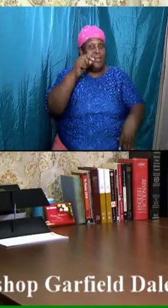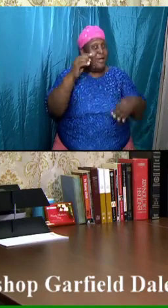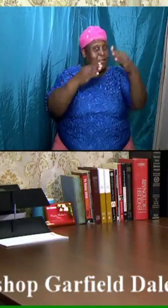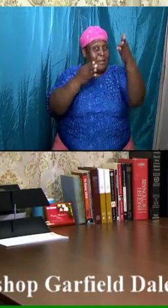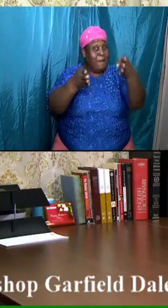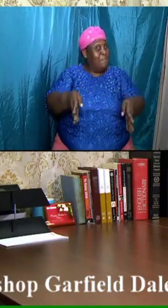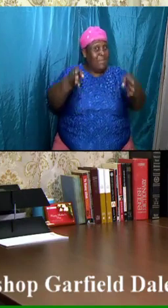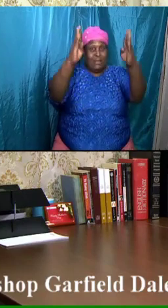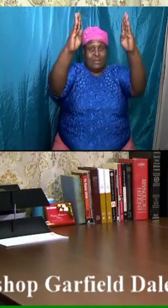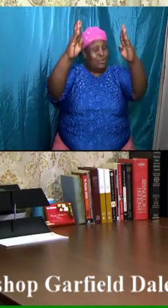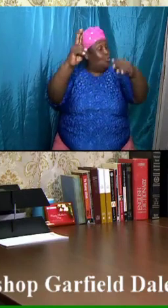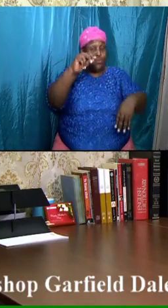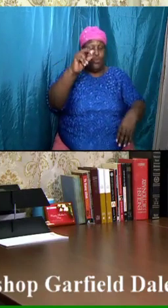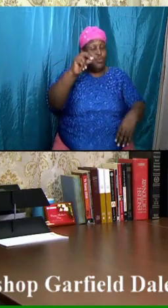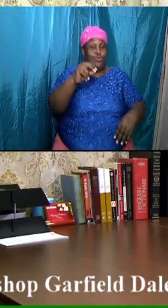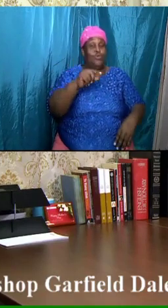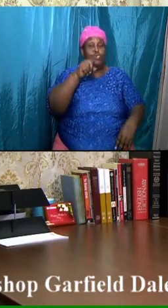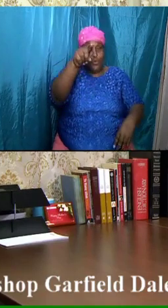19.